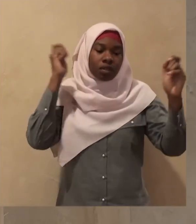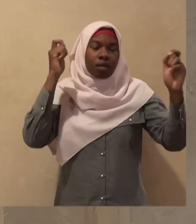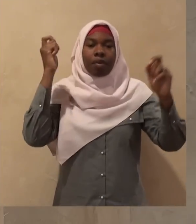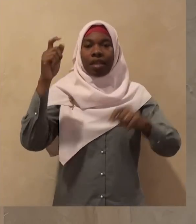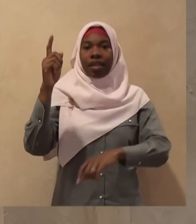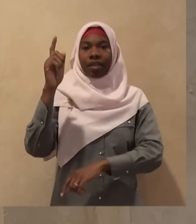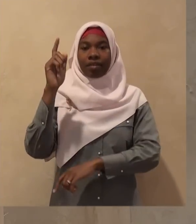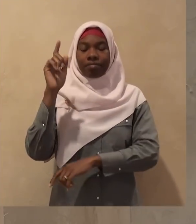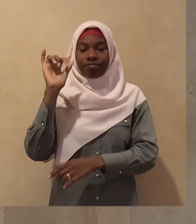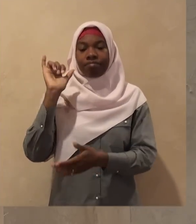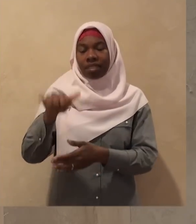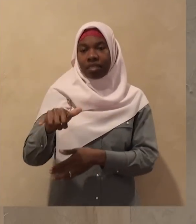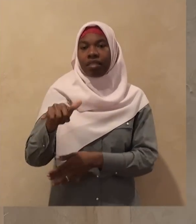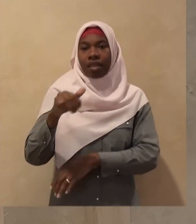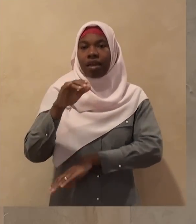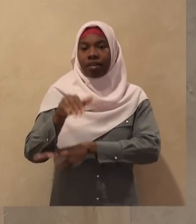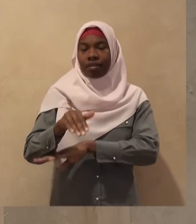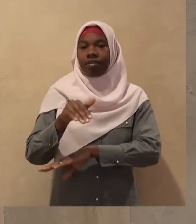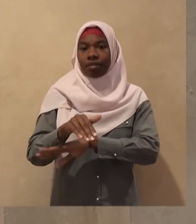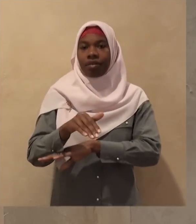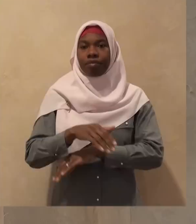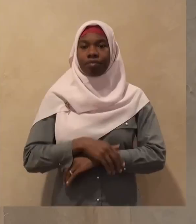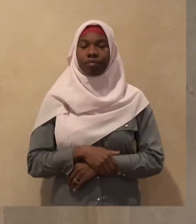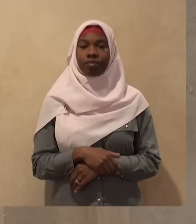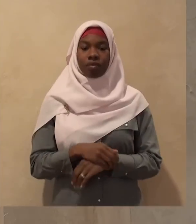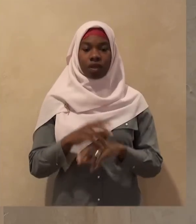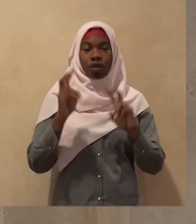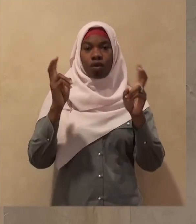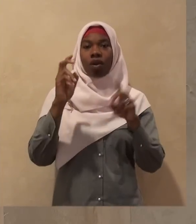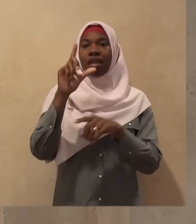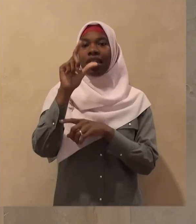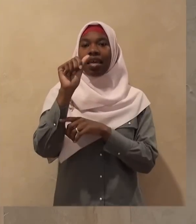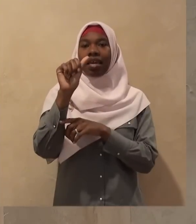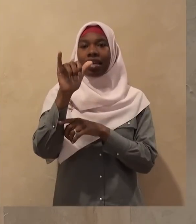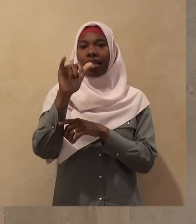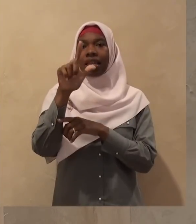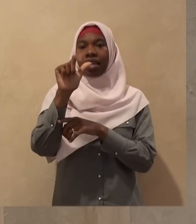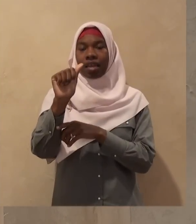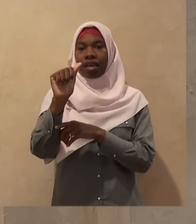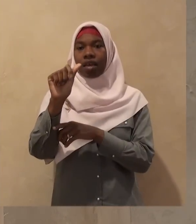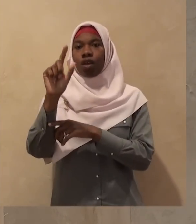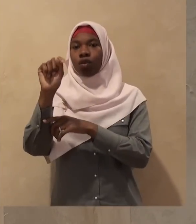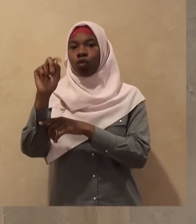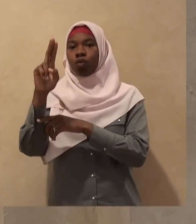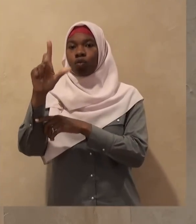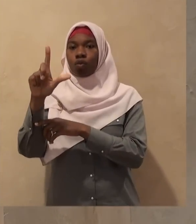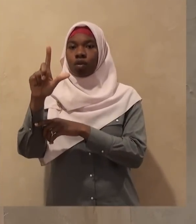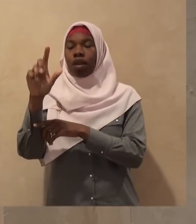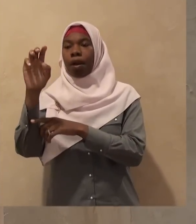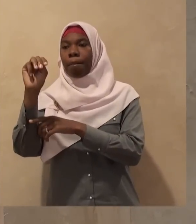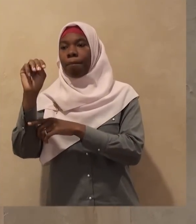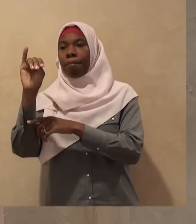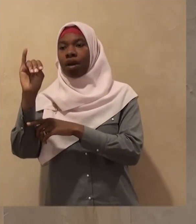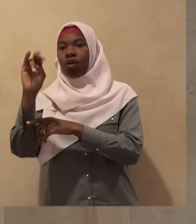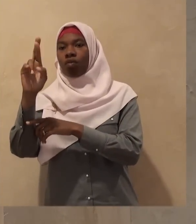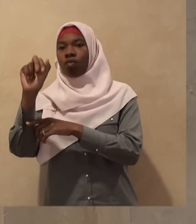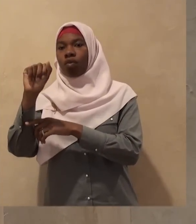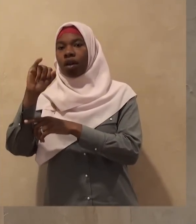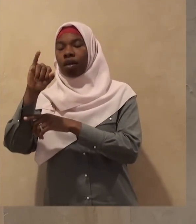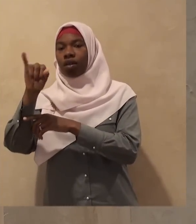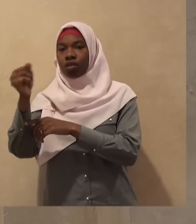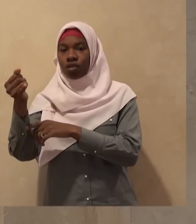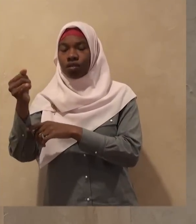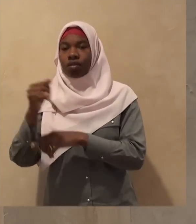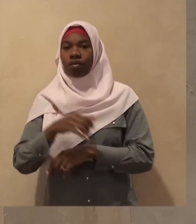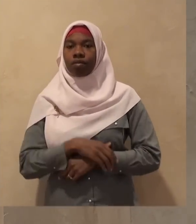the event of mi'raj is one of the most remarkable episodes in the life of our